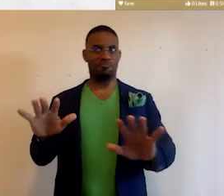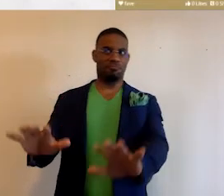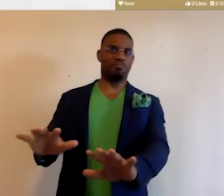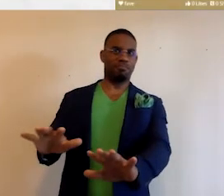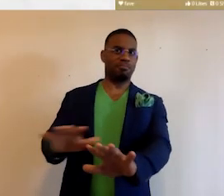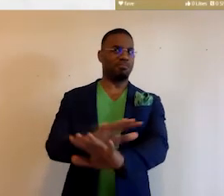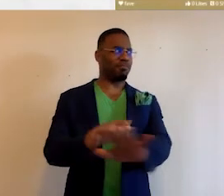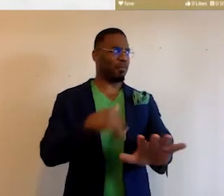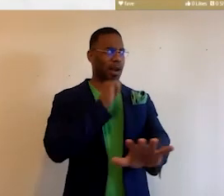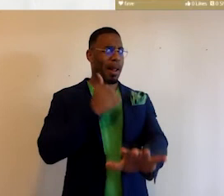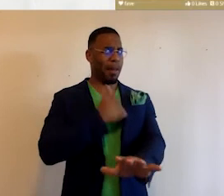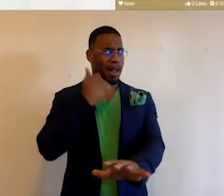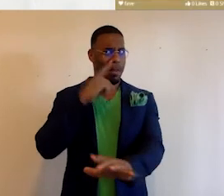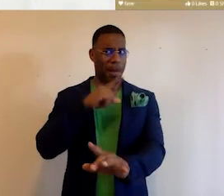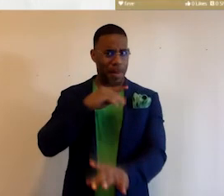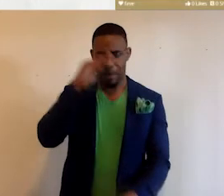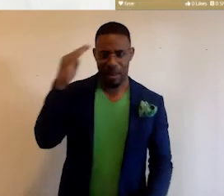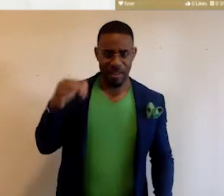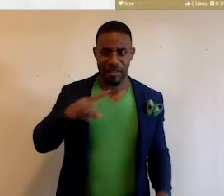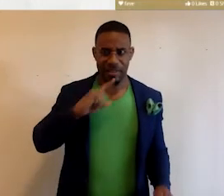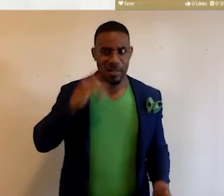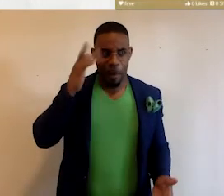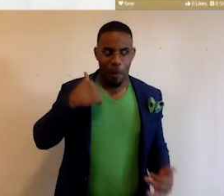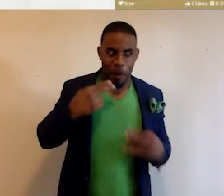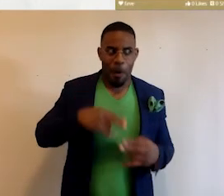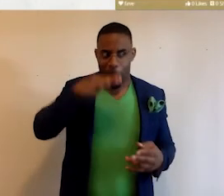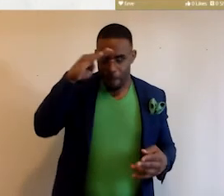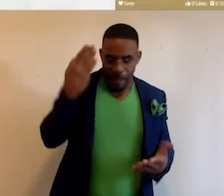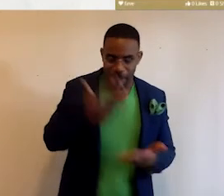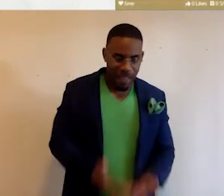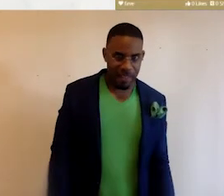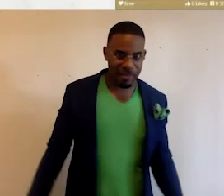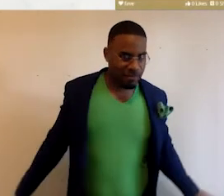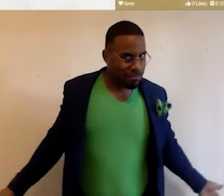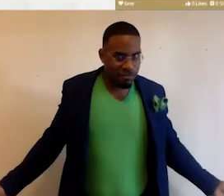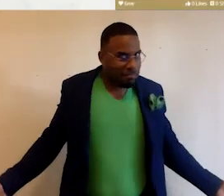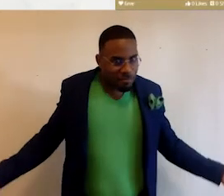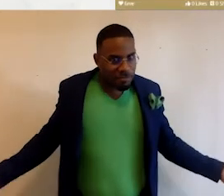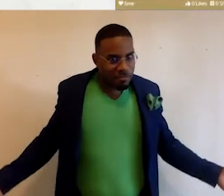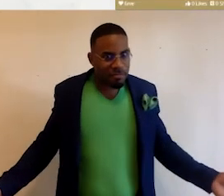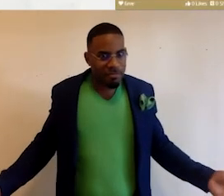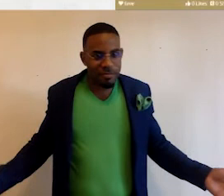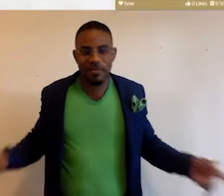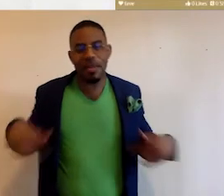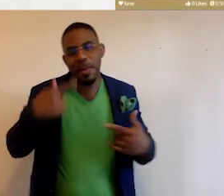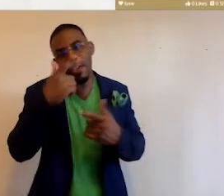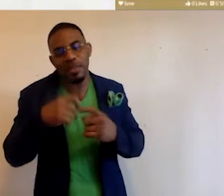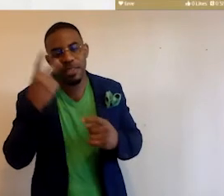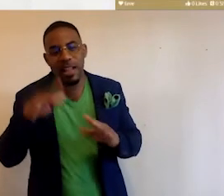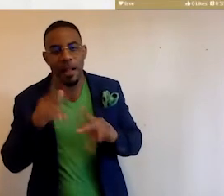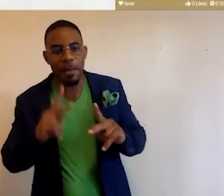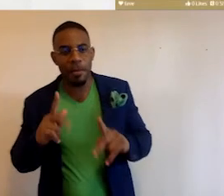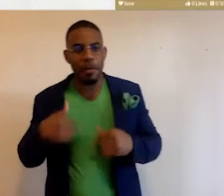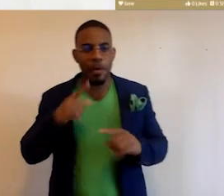you know, and we're not apologizing about being Black. This is why we're called Black Facts. So it's been interesting to see how